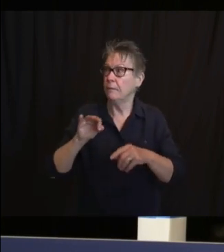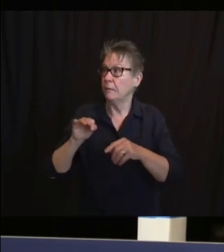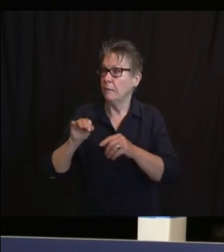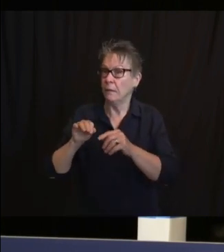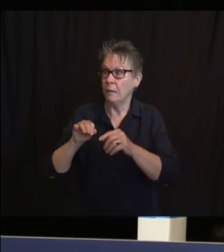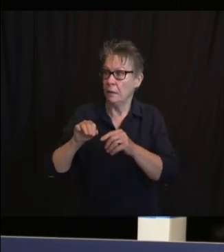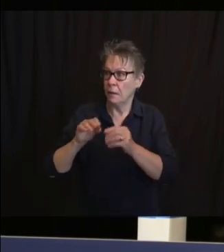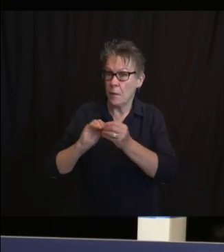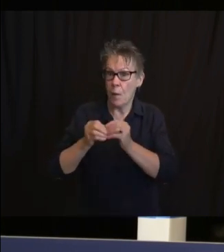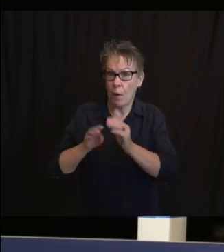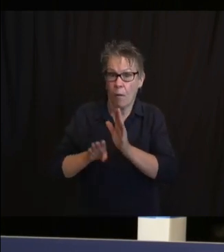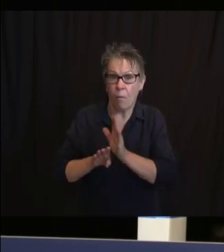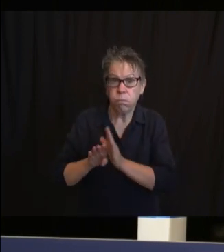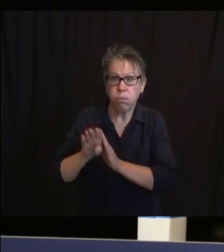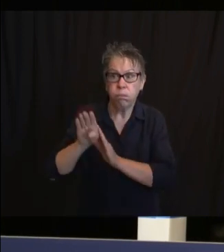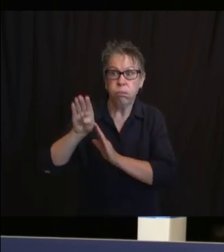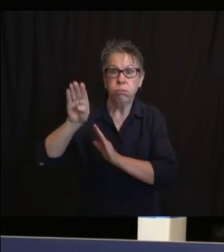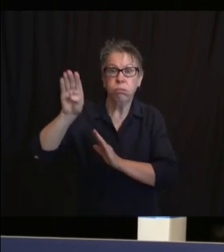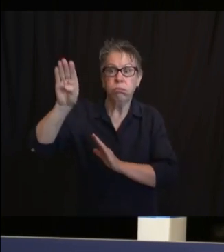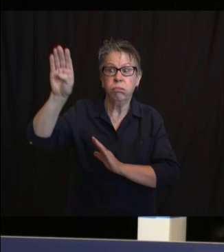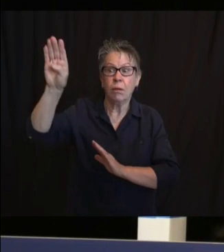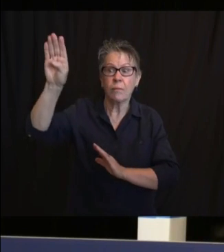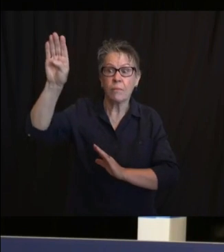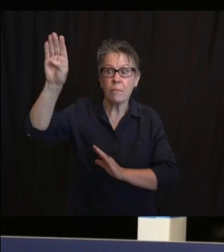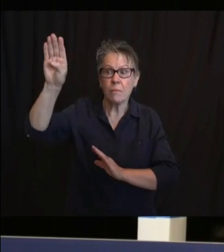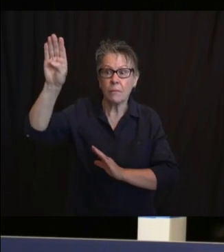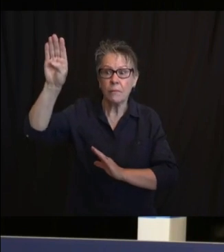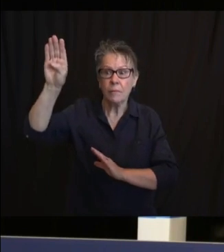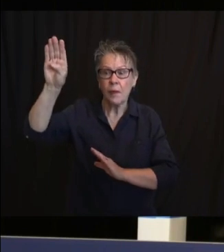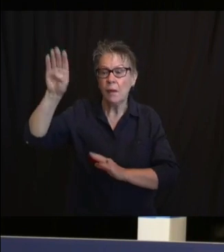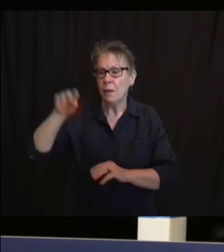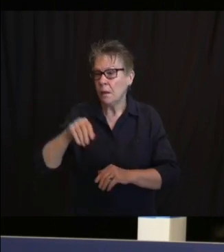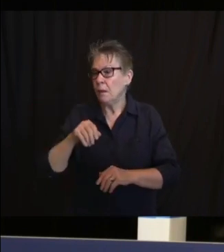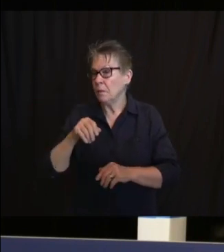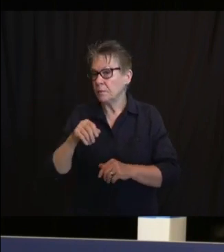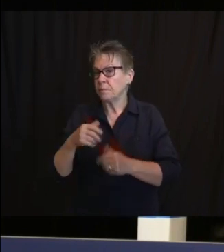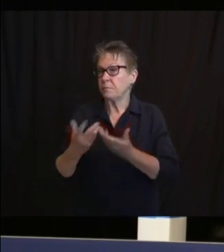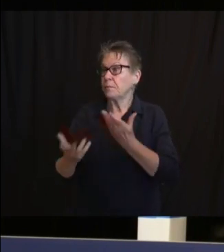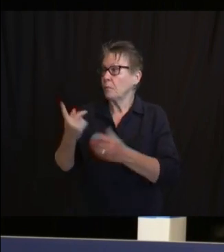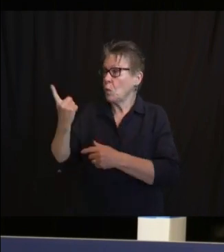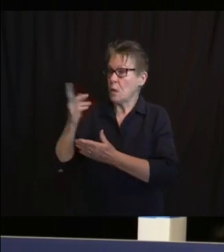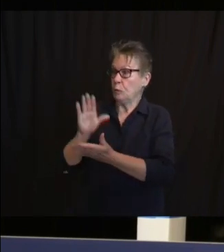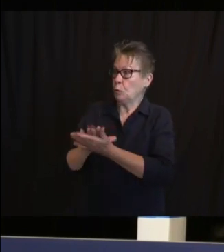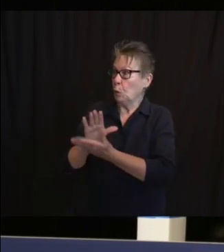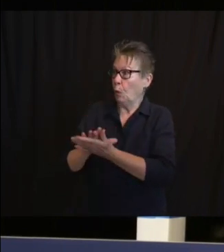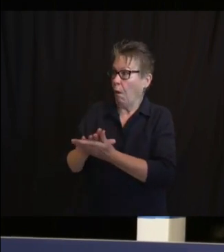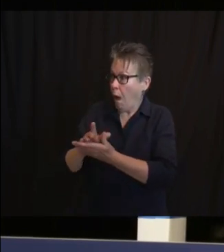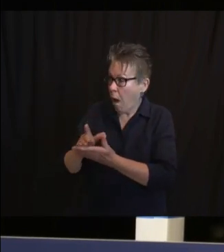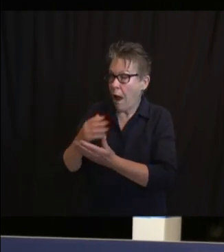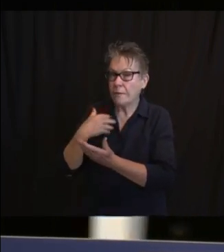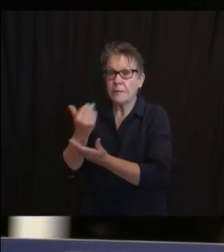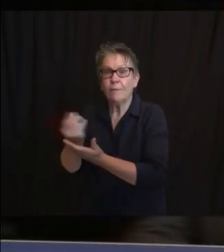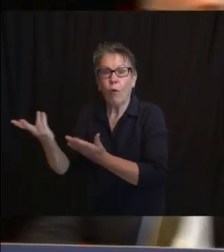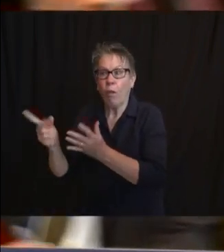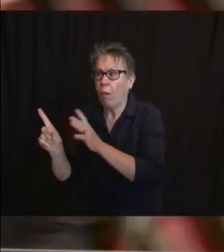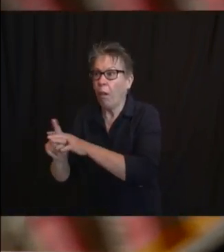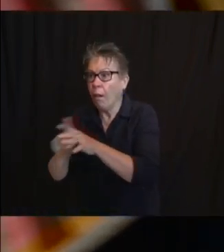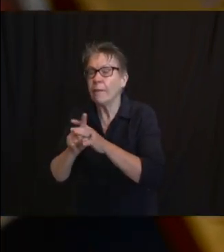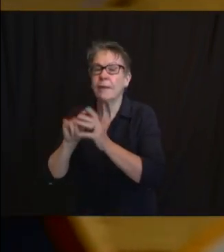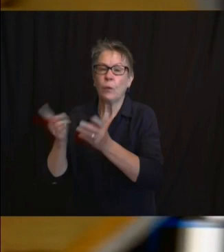hospital versus a long-term care facility, I don't think there's a single one-size-fit, so I'll answer. Thank you.